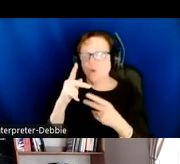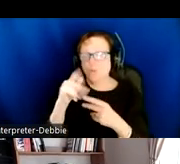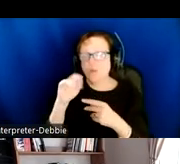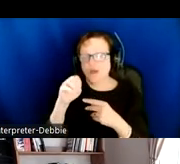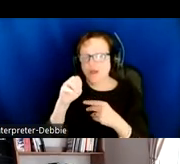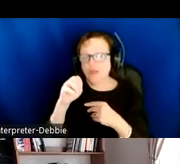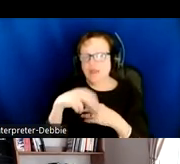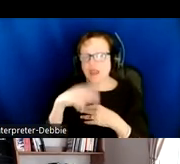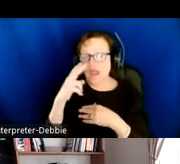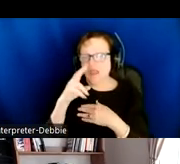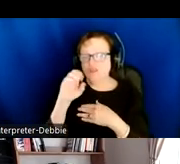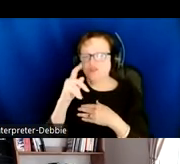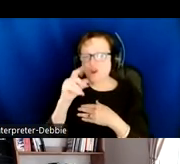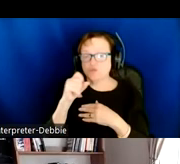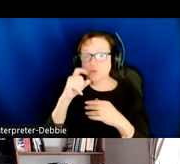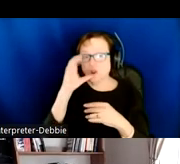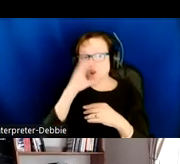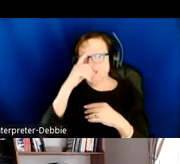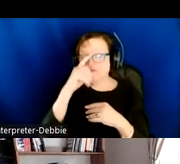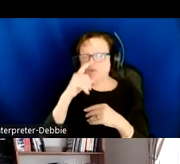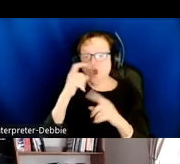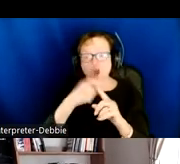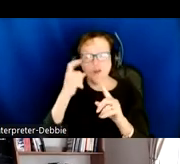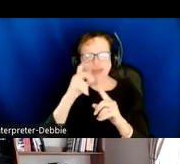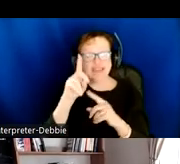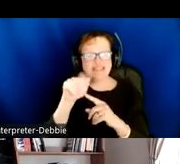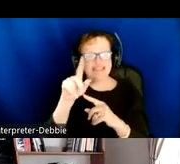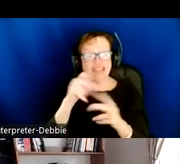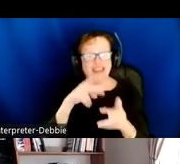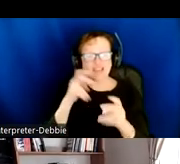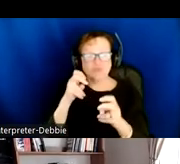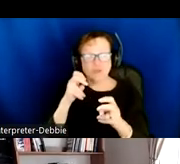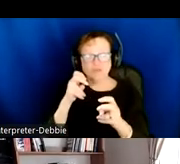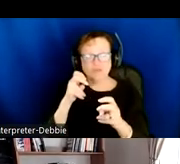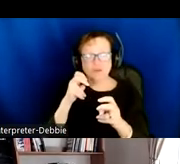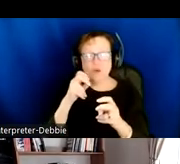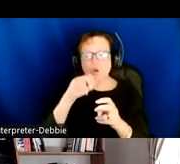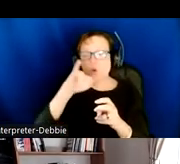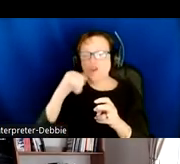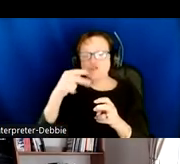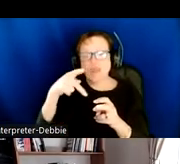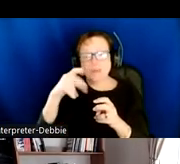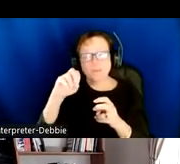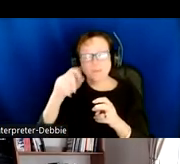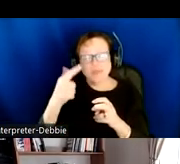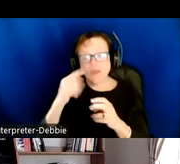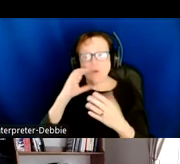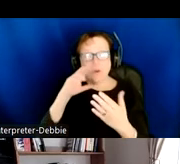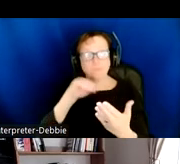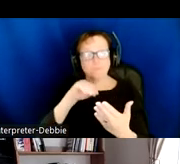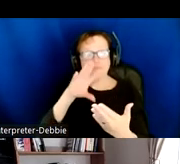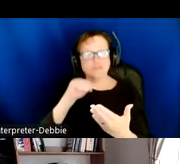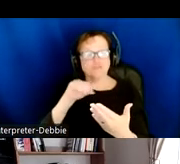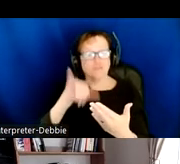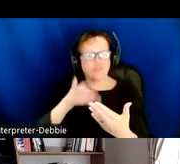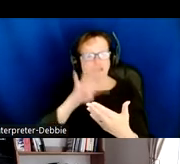future, we're looking at things like automatic data extraction, where from just a, say, a JPEG or a photograph of a chart, the machine learning